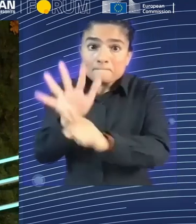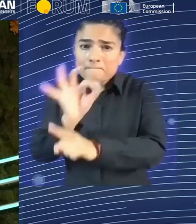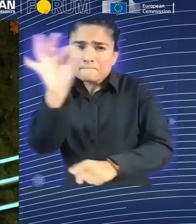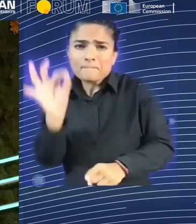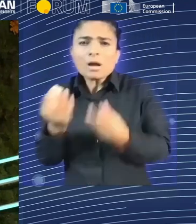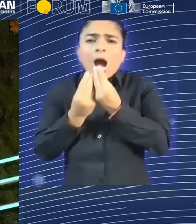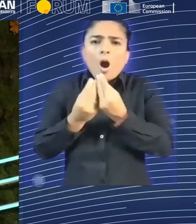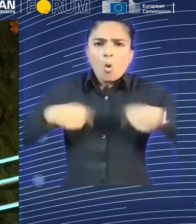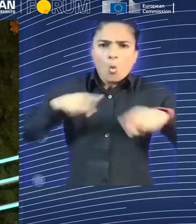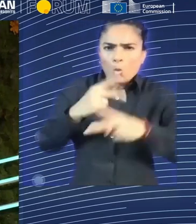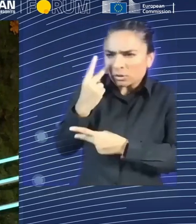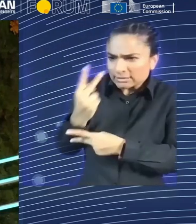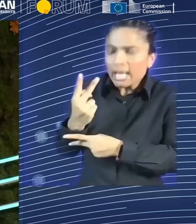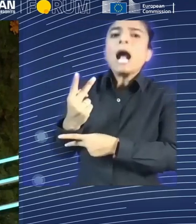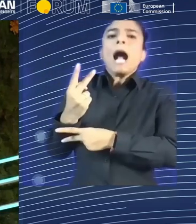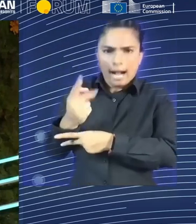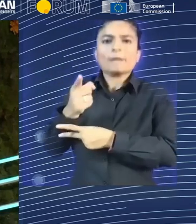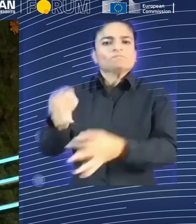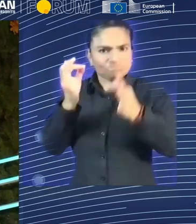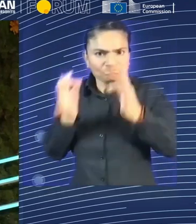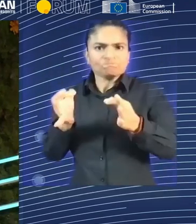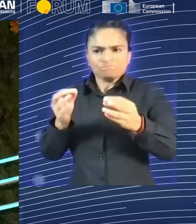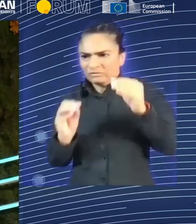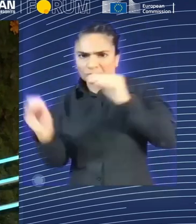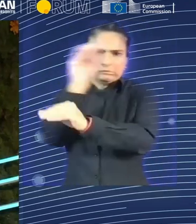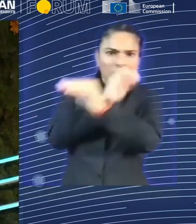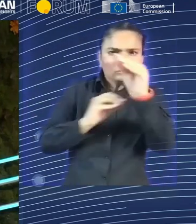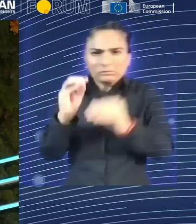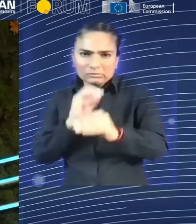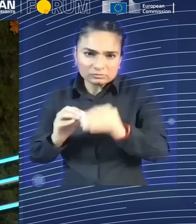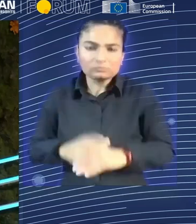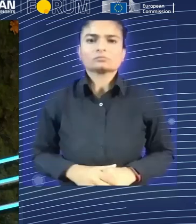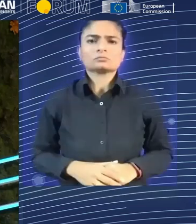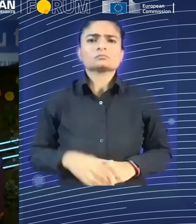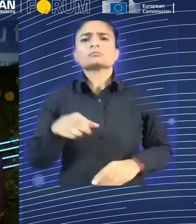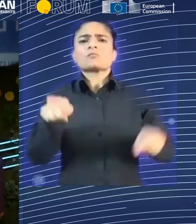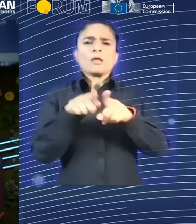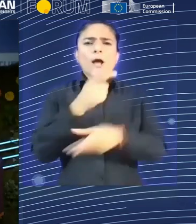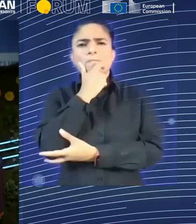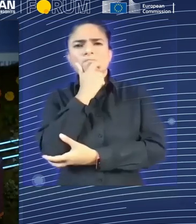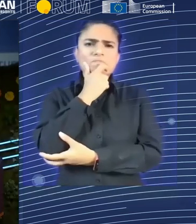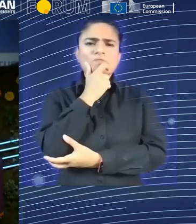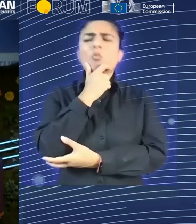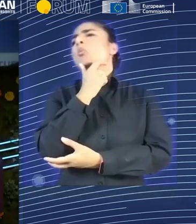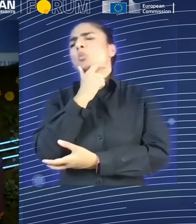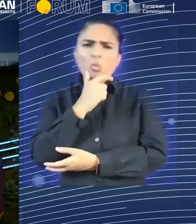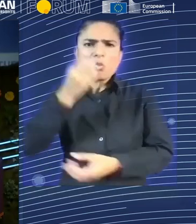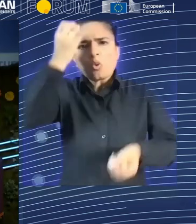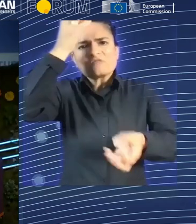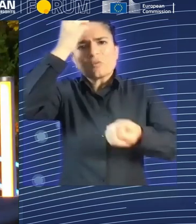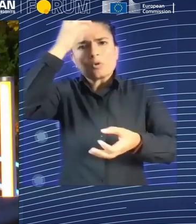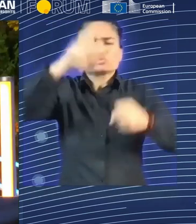do you transform, you know, a particular unit and power it up with the right tooling? Yeah.